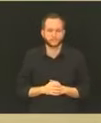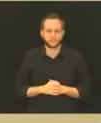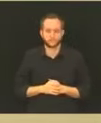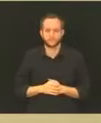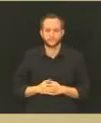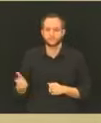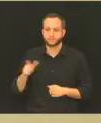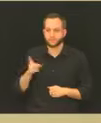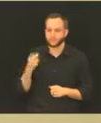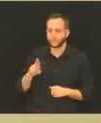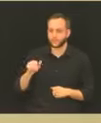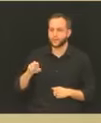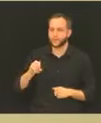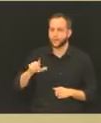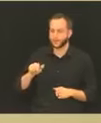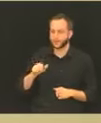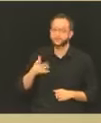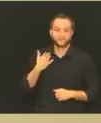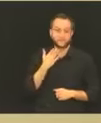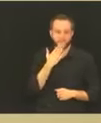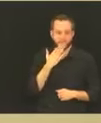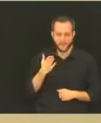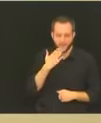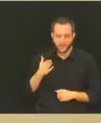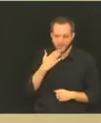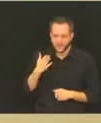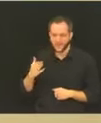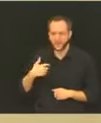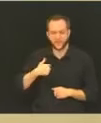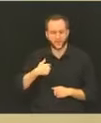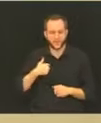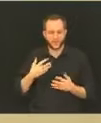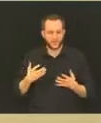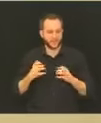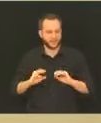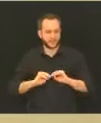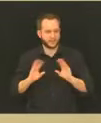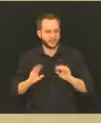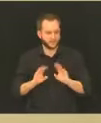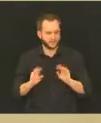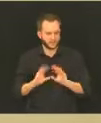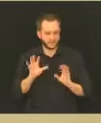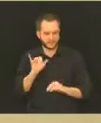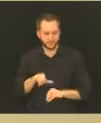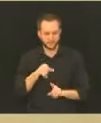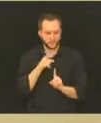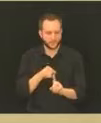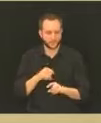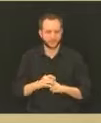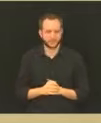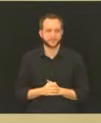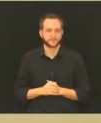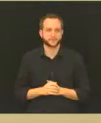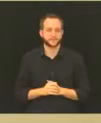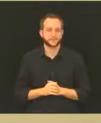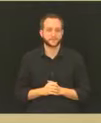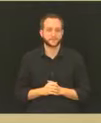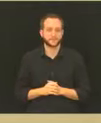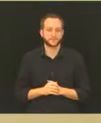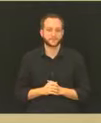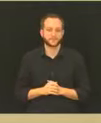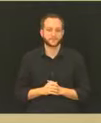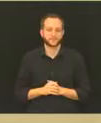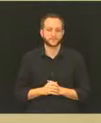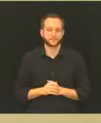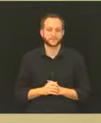clarification that I was hoping we're able to make. If you are in